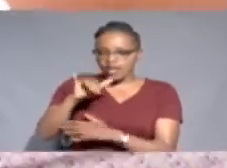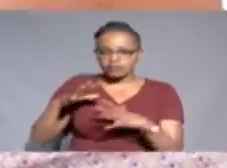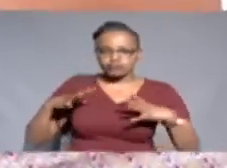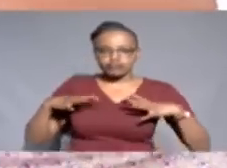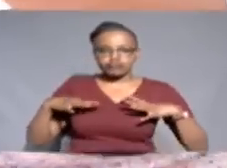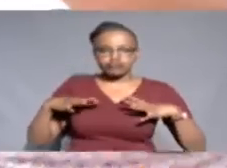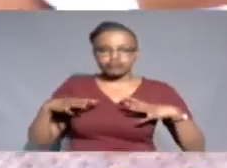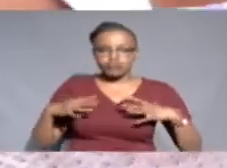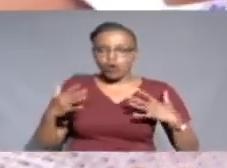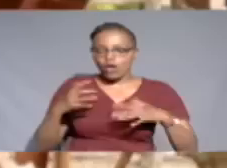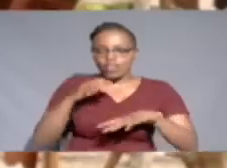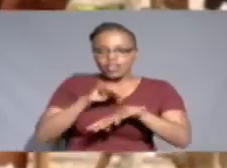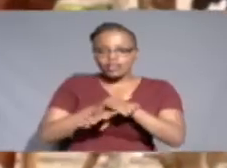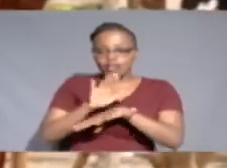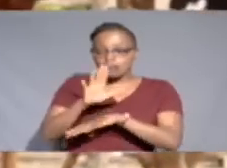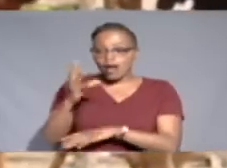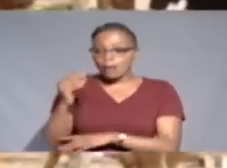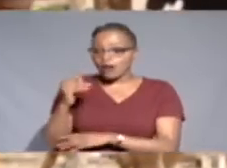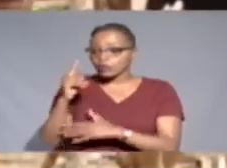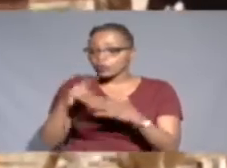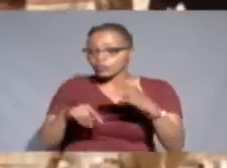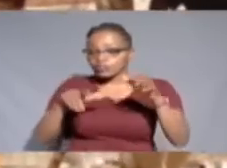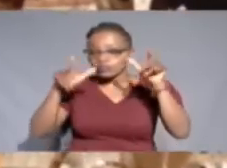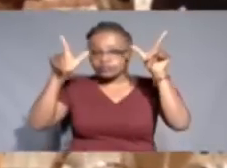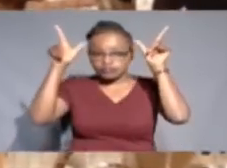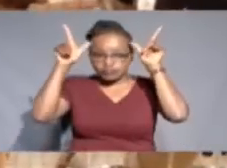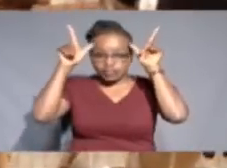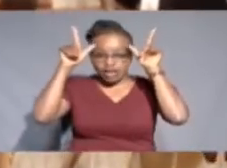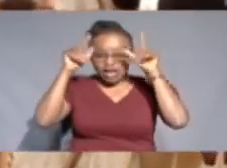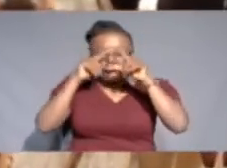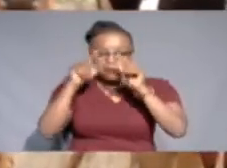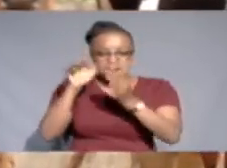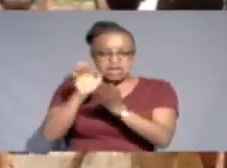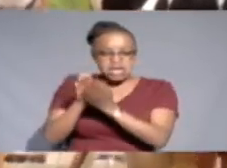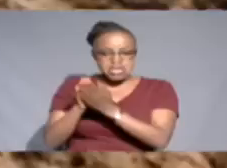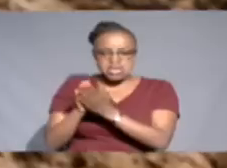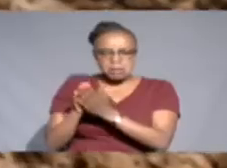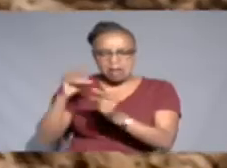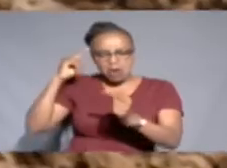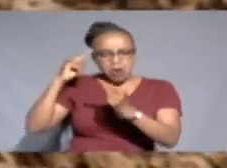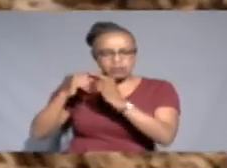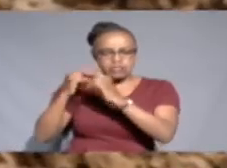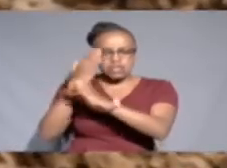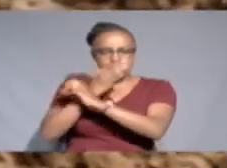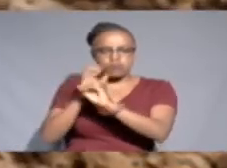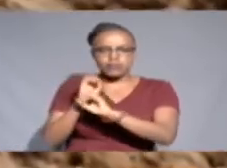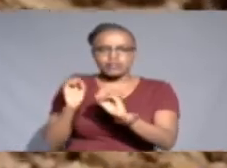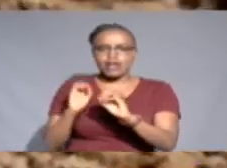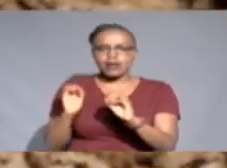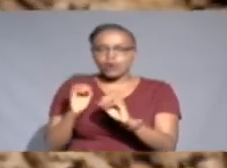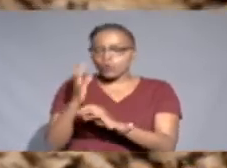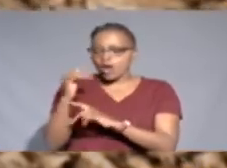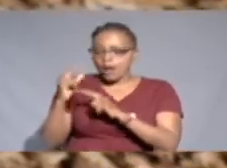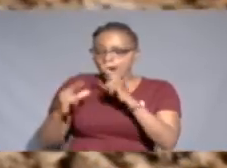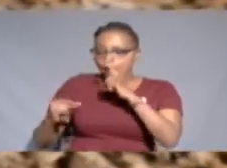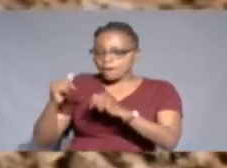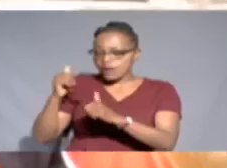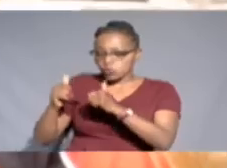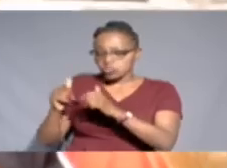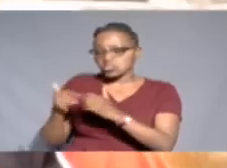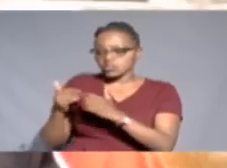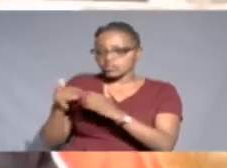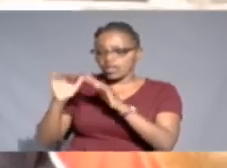their major source of livelihood, cattle. But they don't keep them for meat. For them, it is the milk that sells.